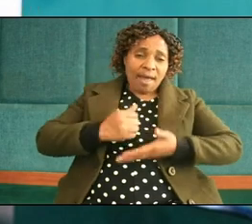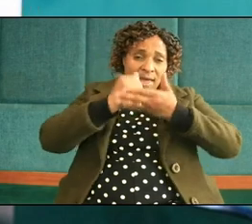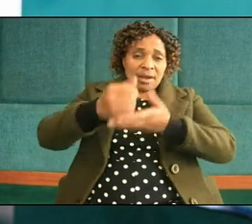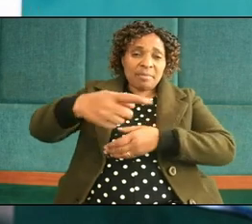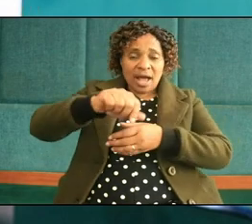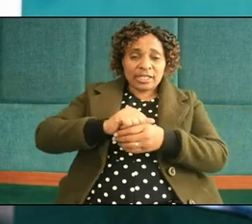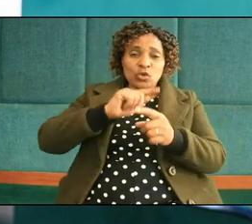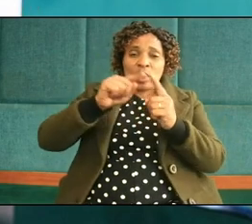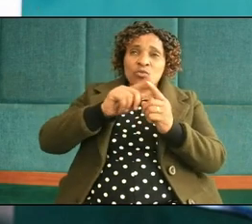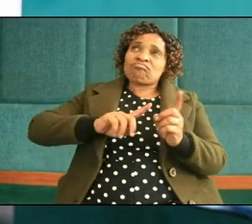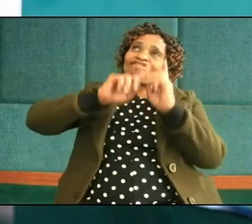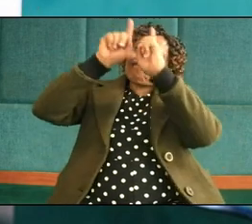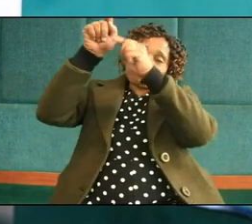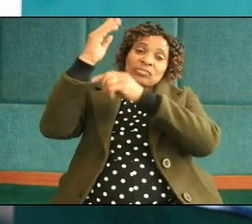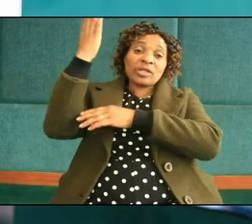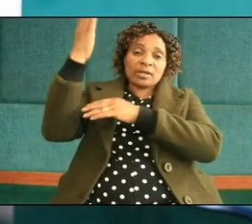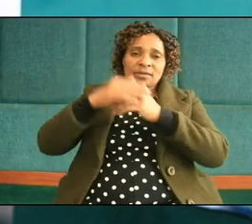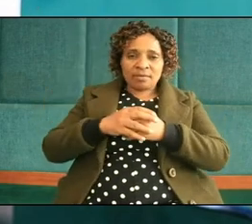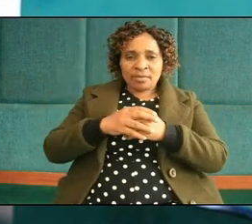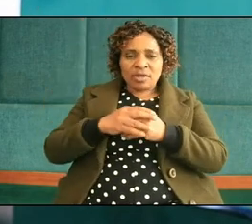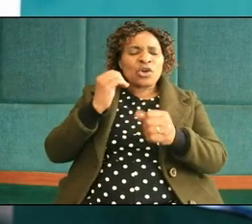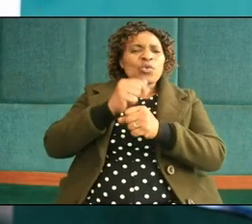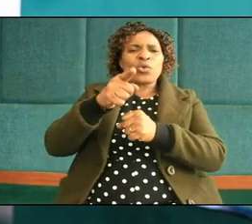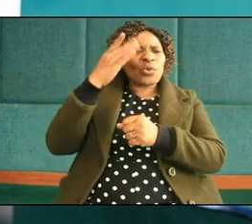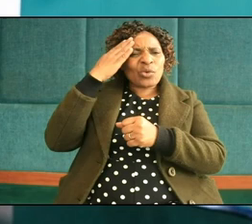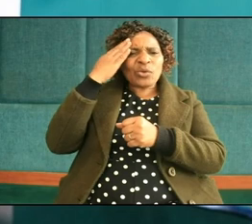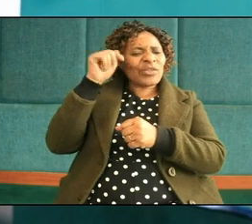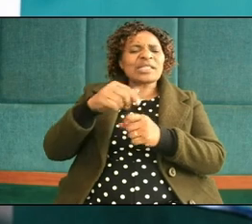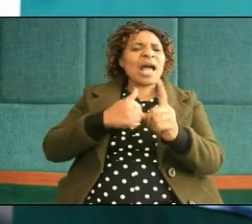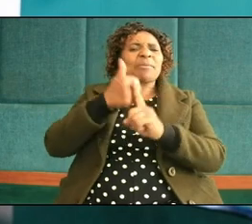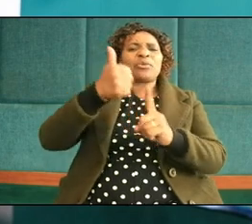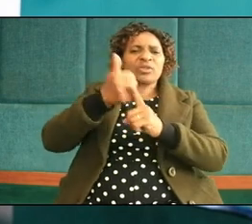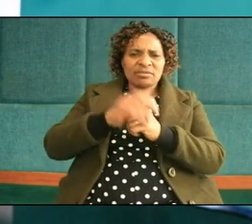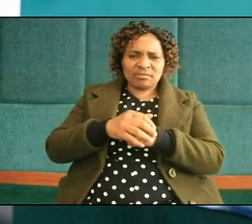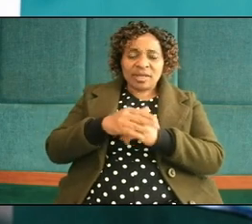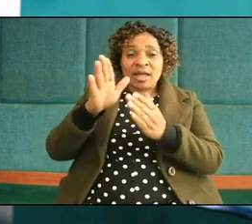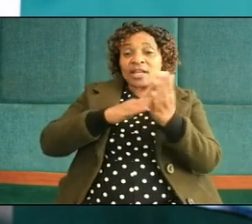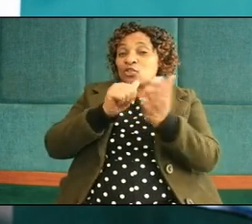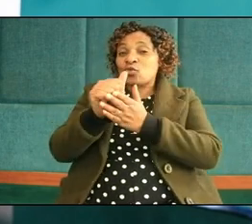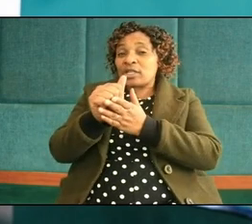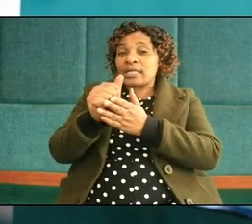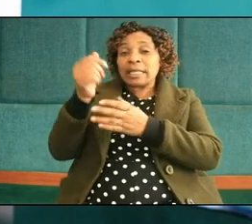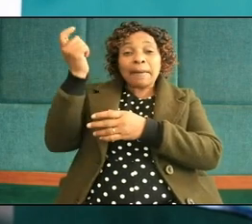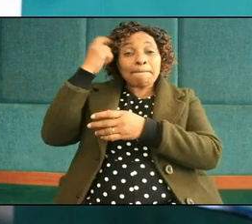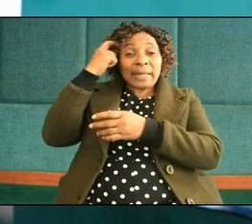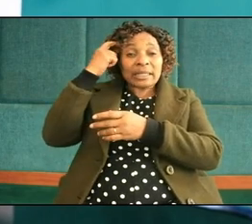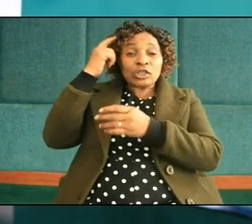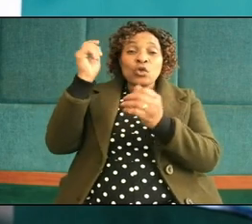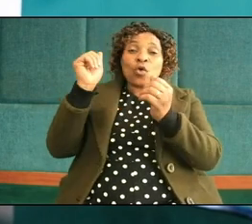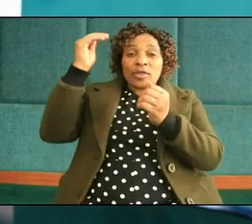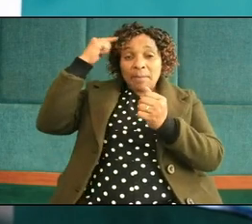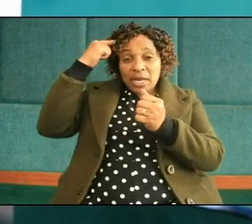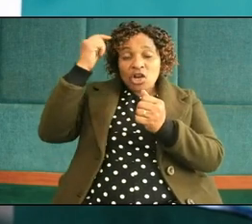when we come to him do you know that this abuse it destroys the brain of our children which